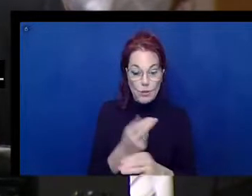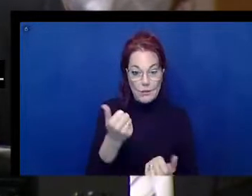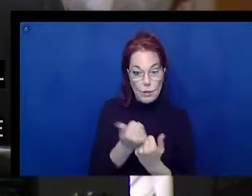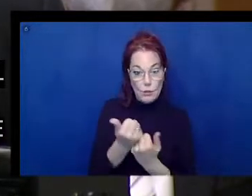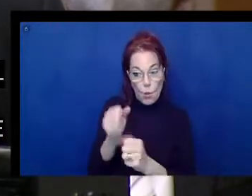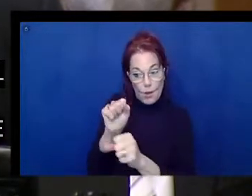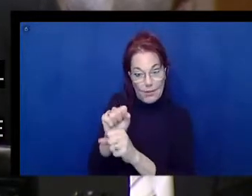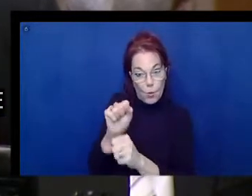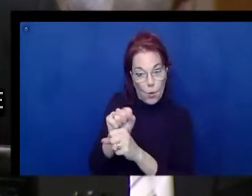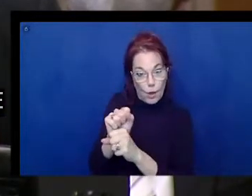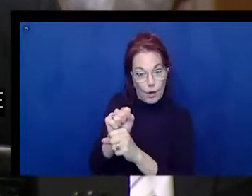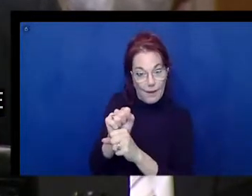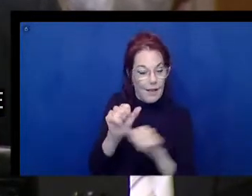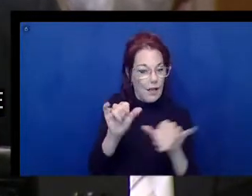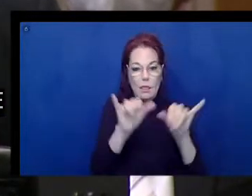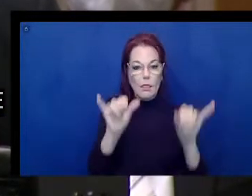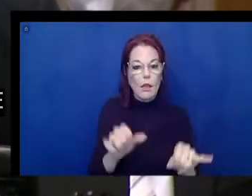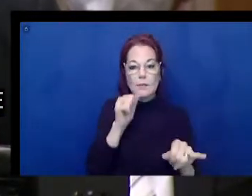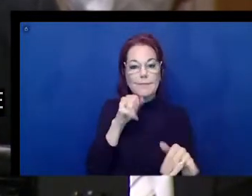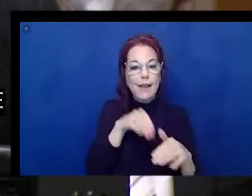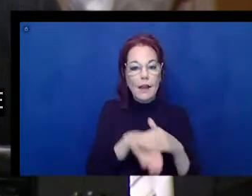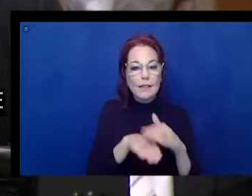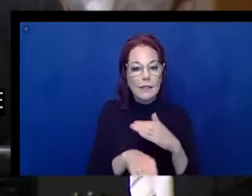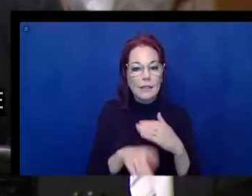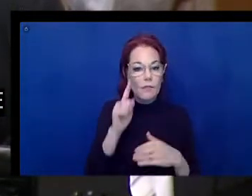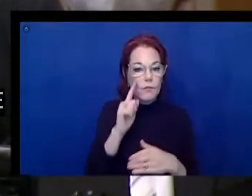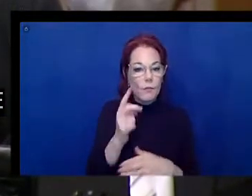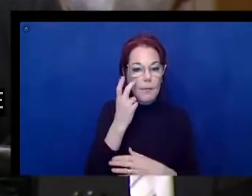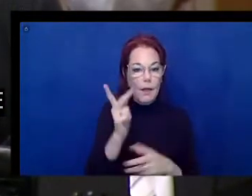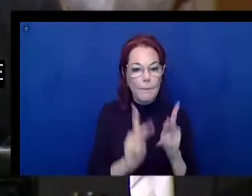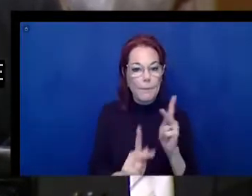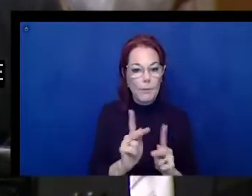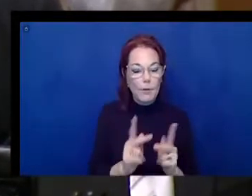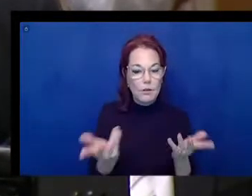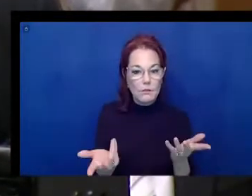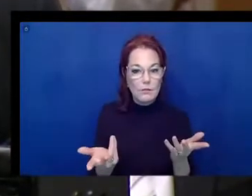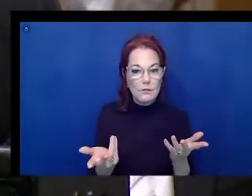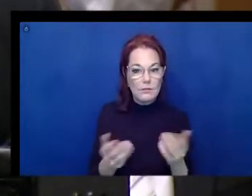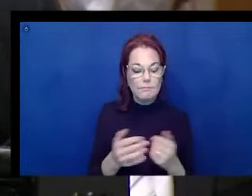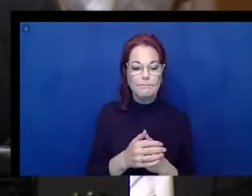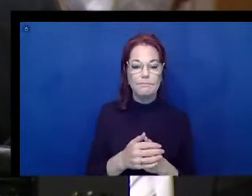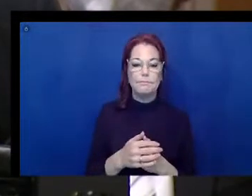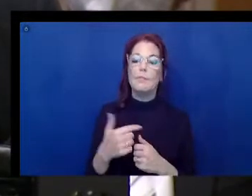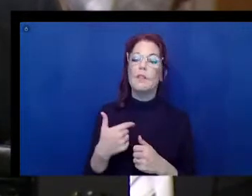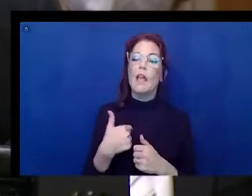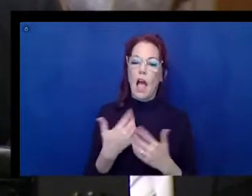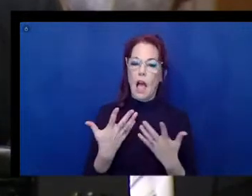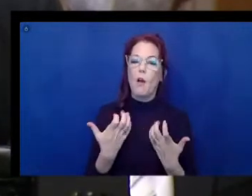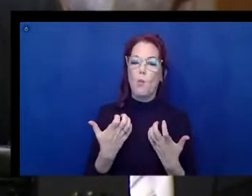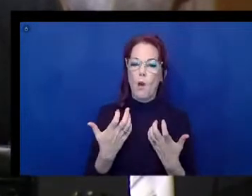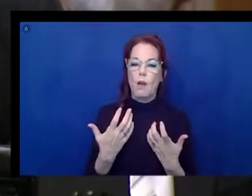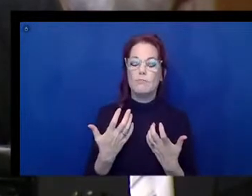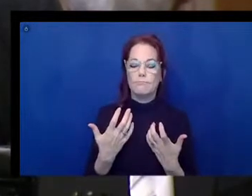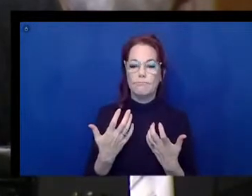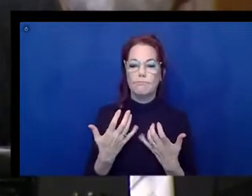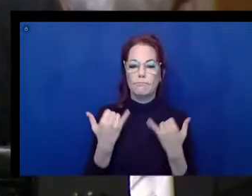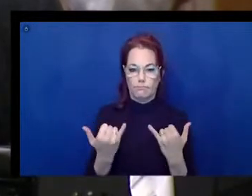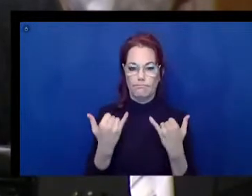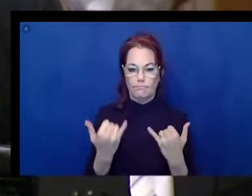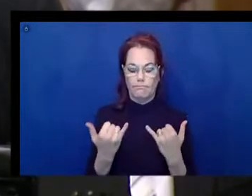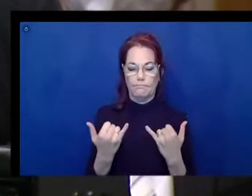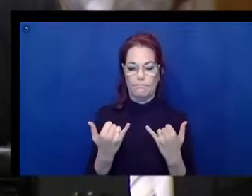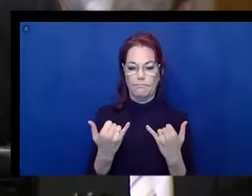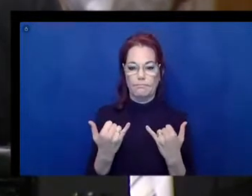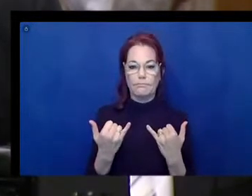or not accessible to blind individuals. I want to spend most of my time in this remaining few minutes